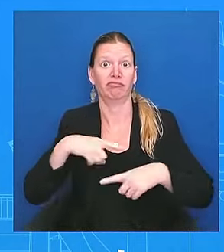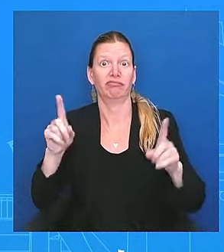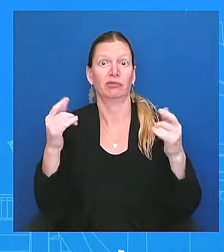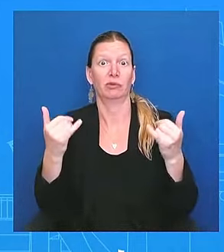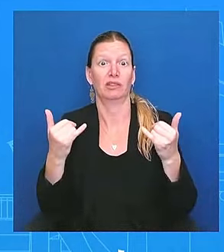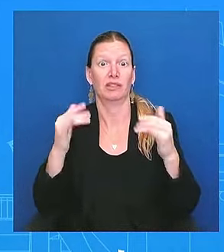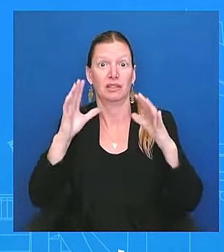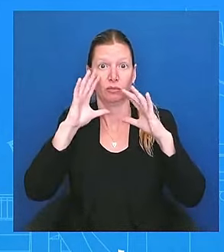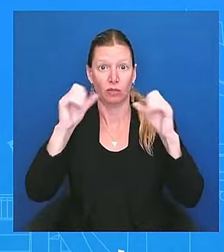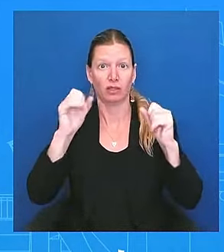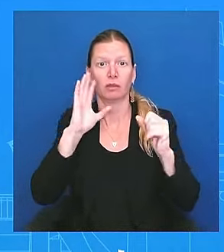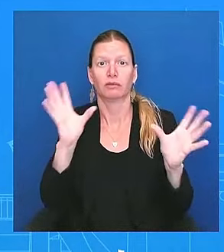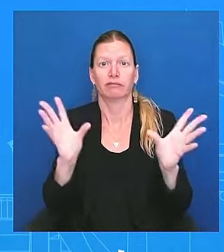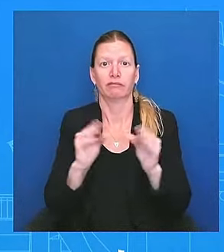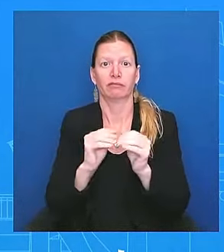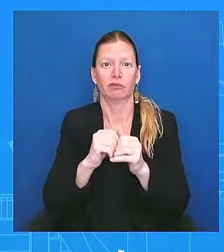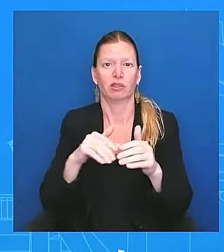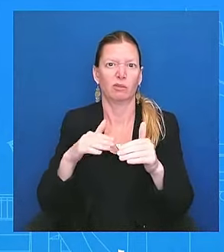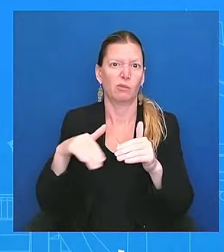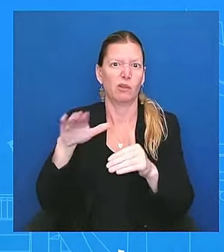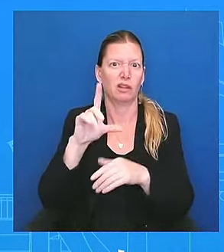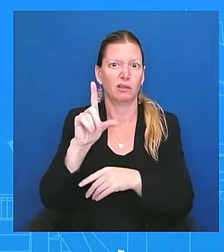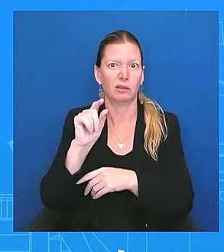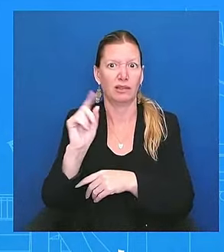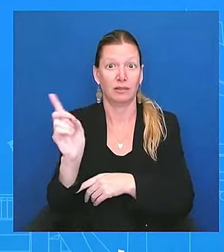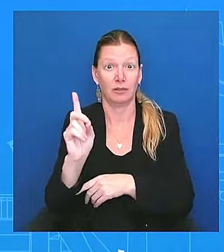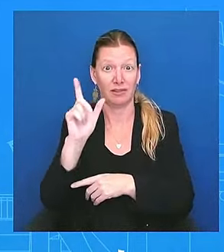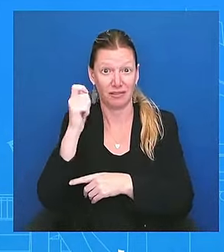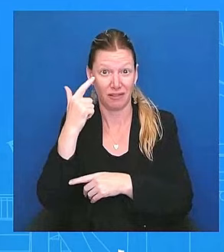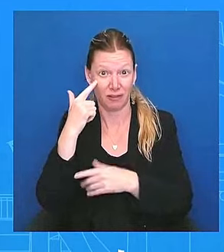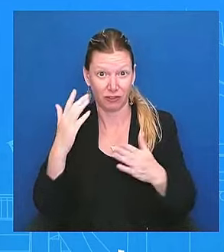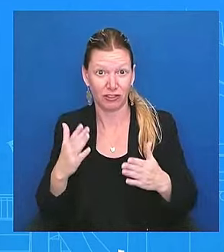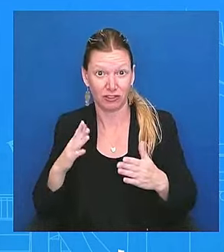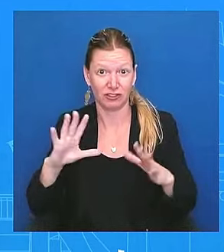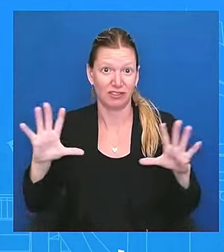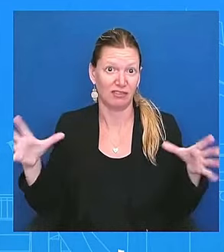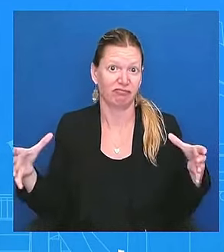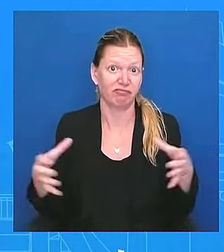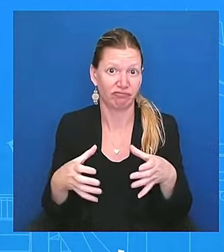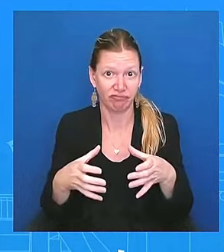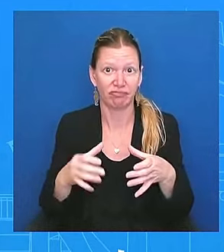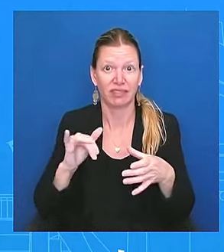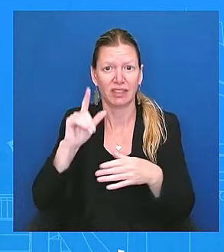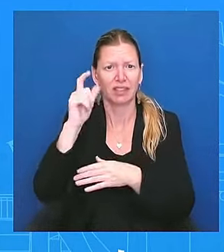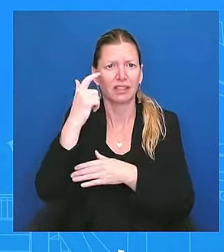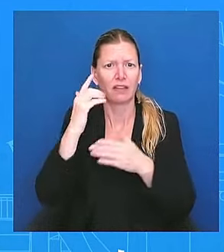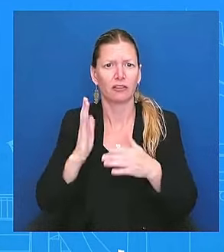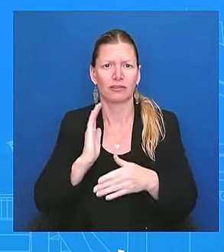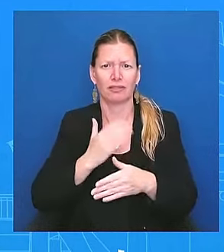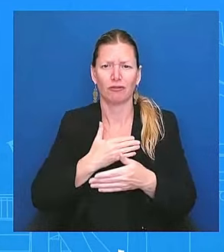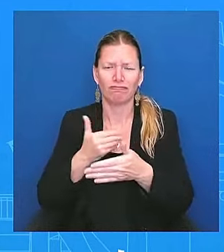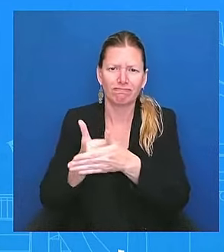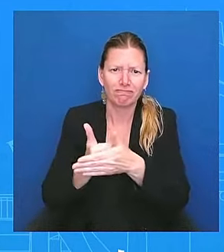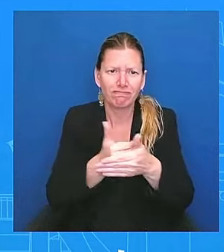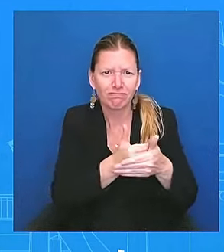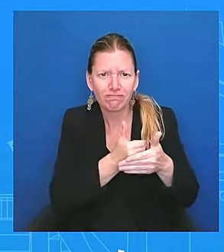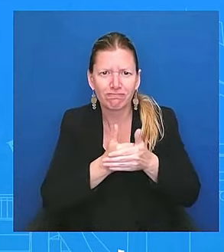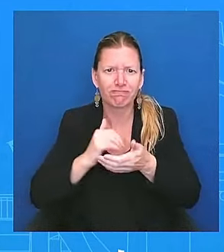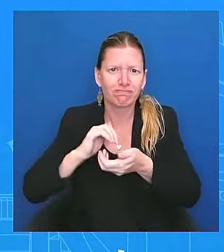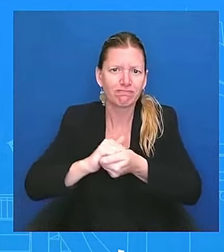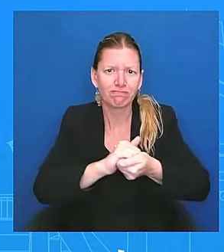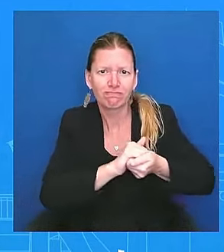governors are some of our closest partners when it comes to creating jobs, building new roads, and building bridges,